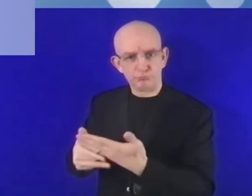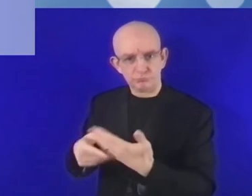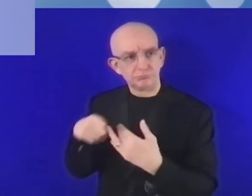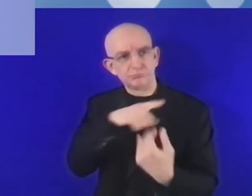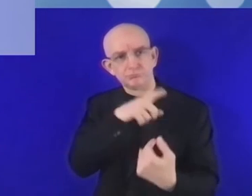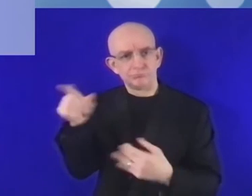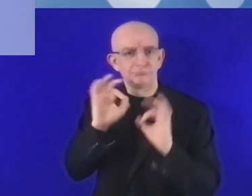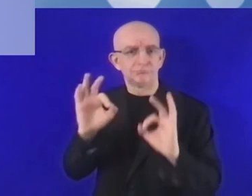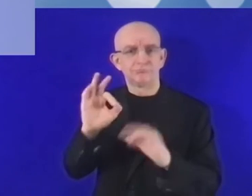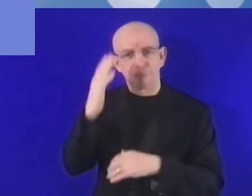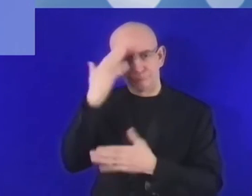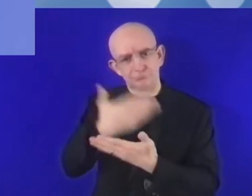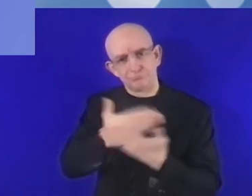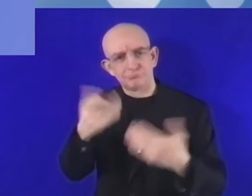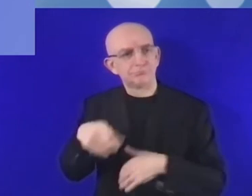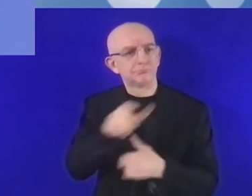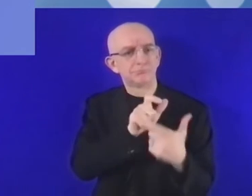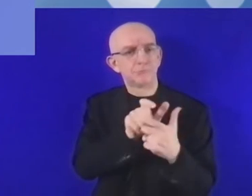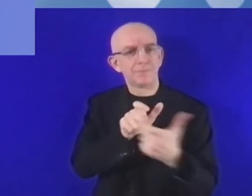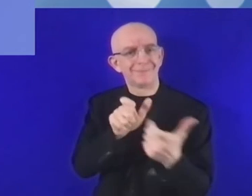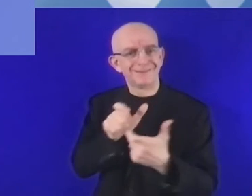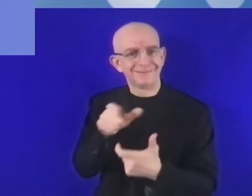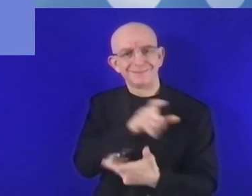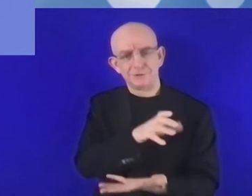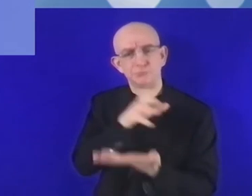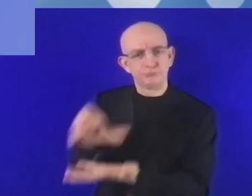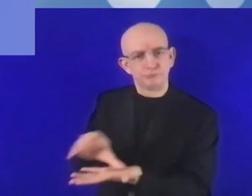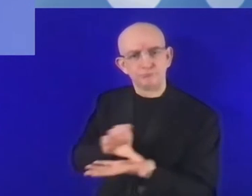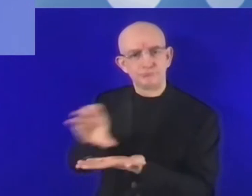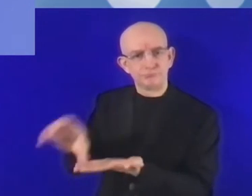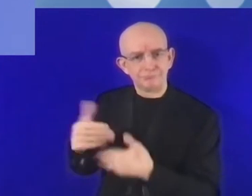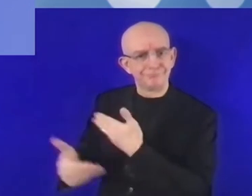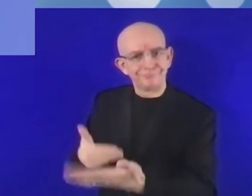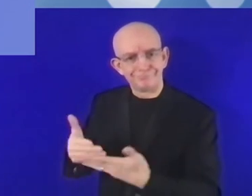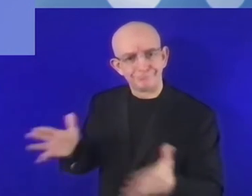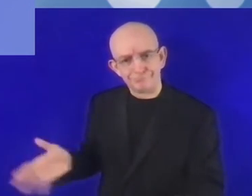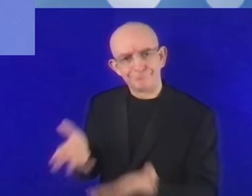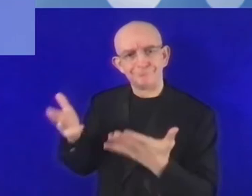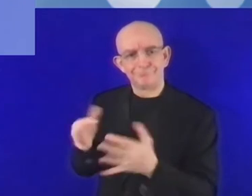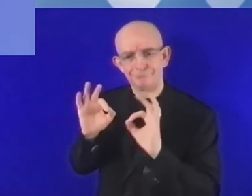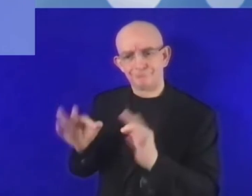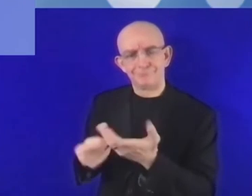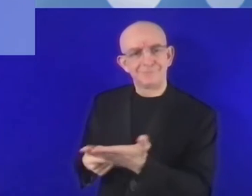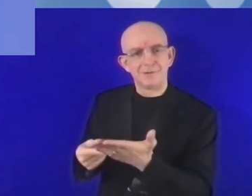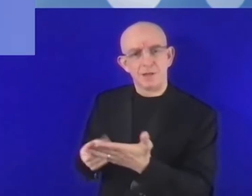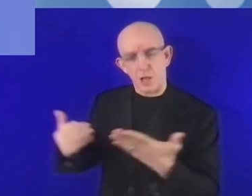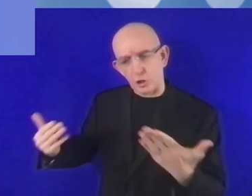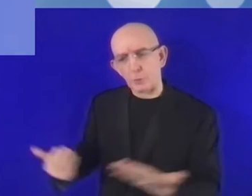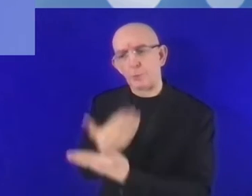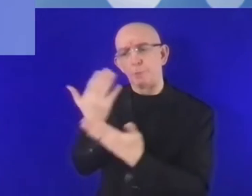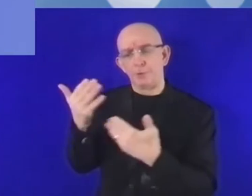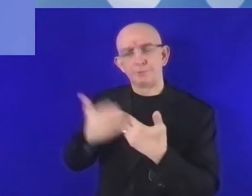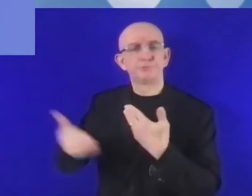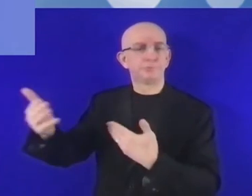Unicons. Yes, thank you very much for this perspective. And now I would like to ask Ms. Maria Francesca